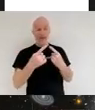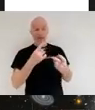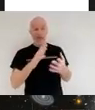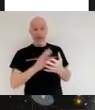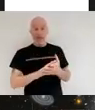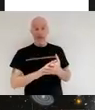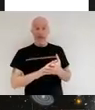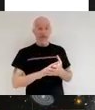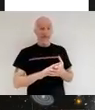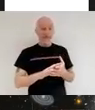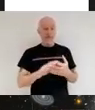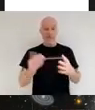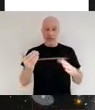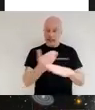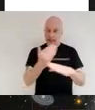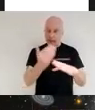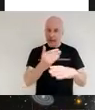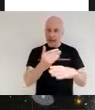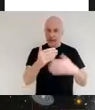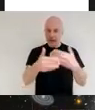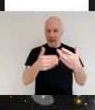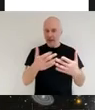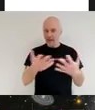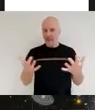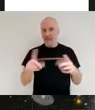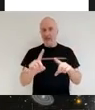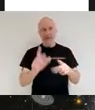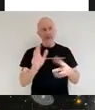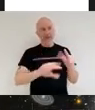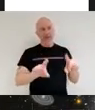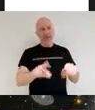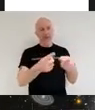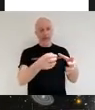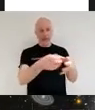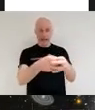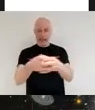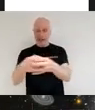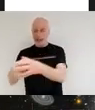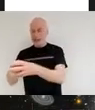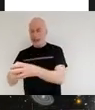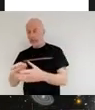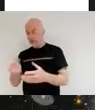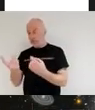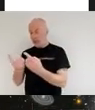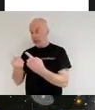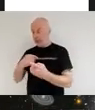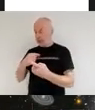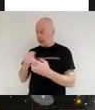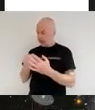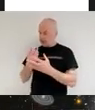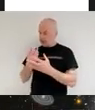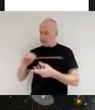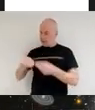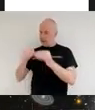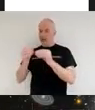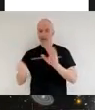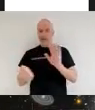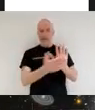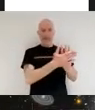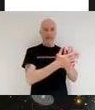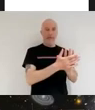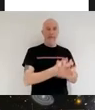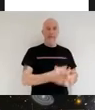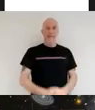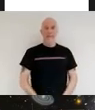activities developed by a range of organizations some of the stuff i've developed is on there i've also popped the national space academy link in